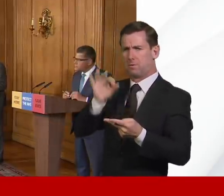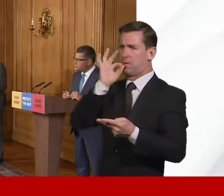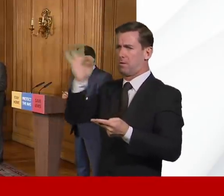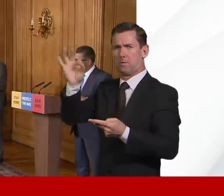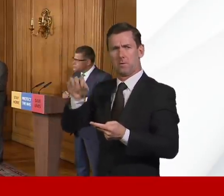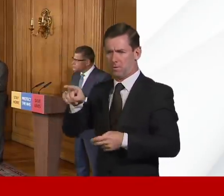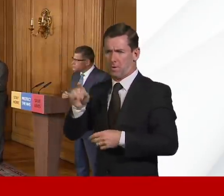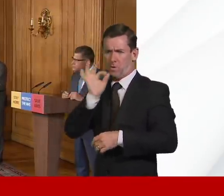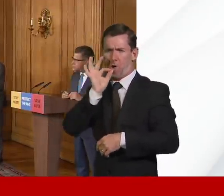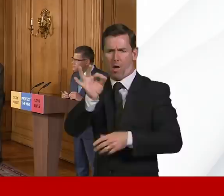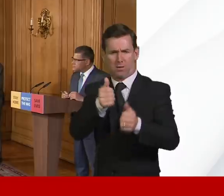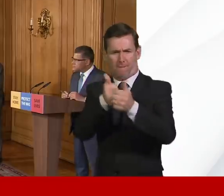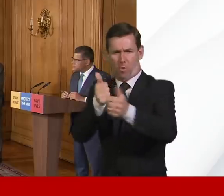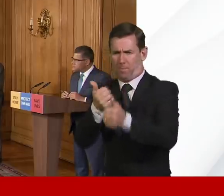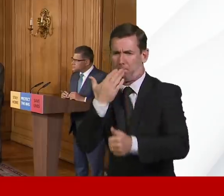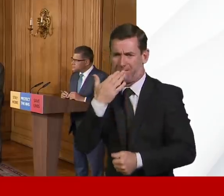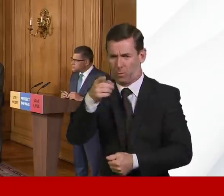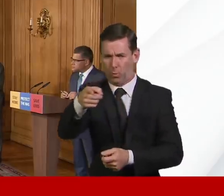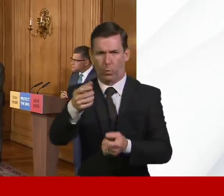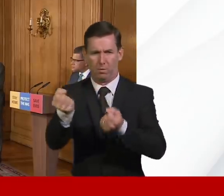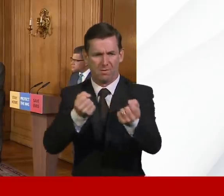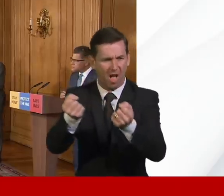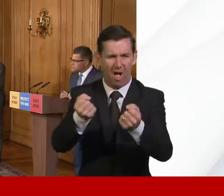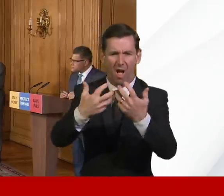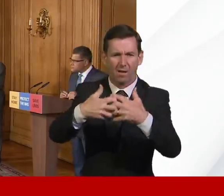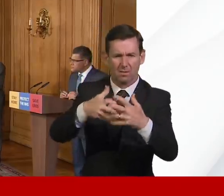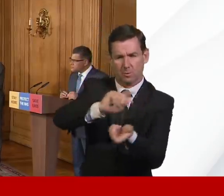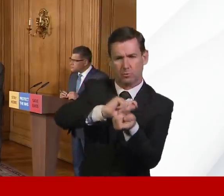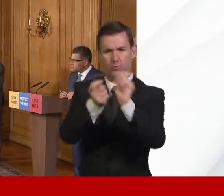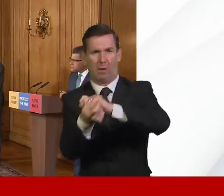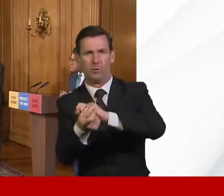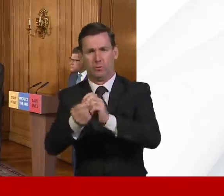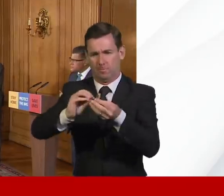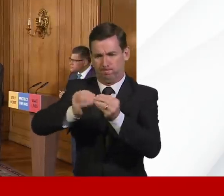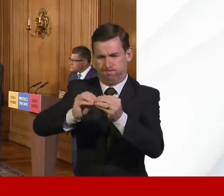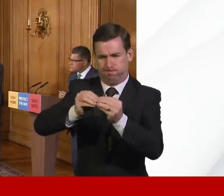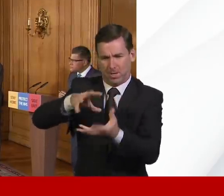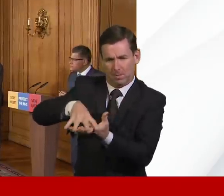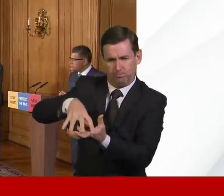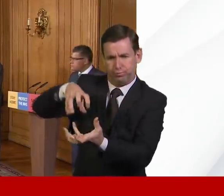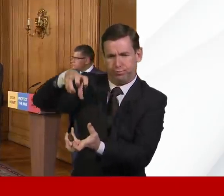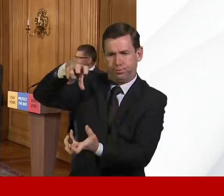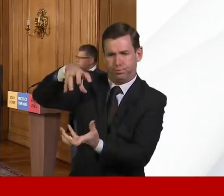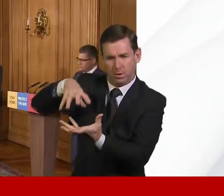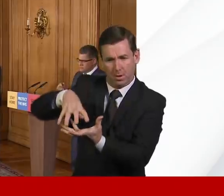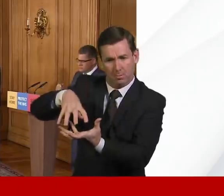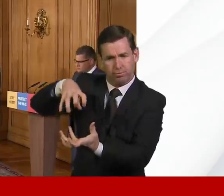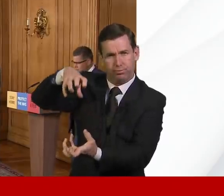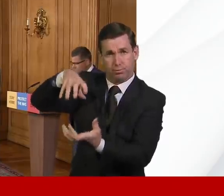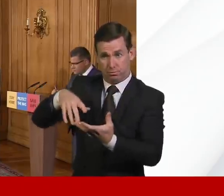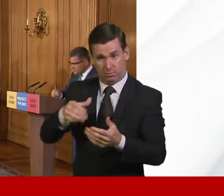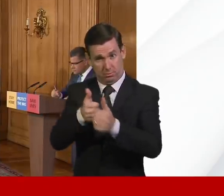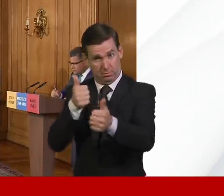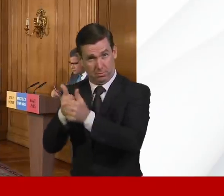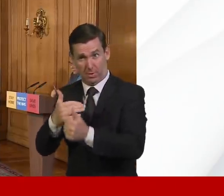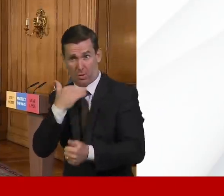Is it getting the support it needs to produce PPE and tests? Or do you need more help from industry? And when will the first of the 3